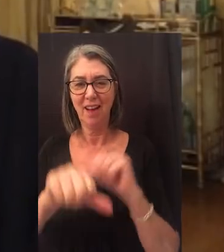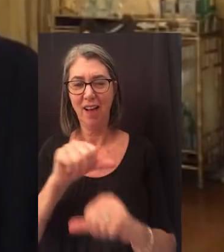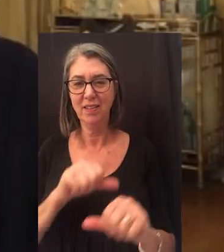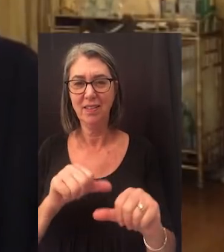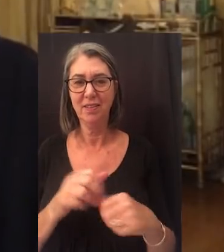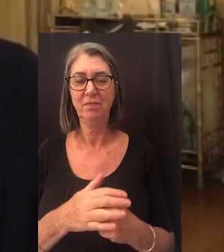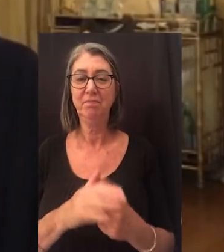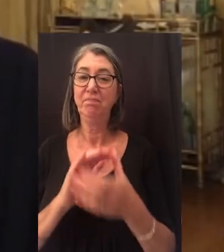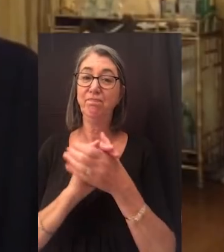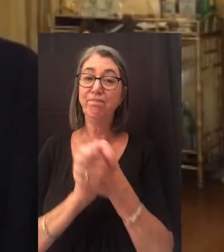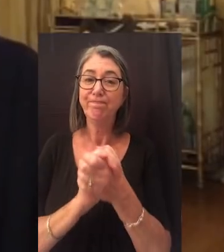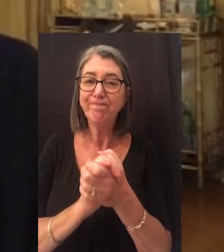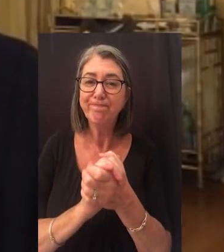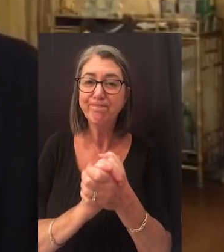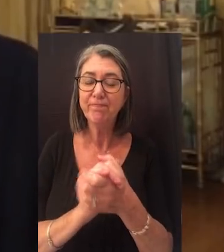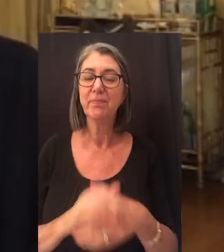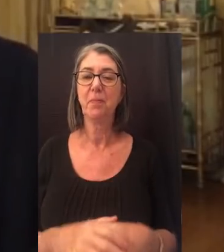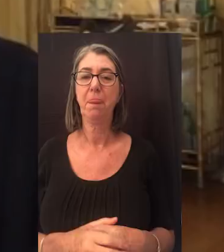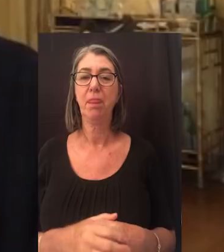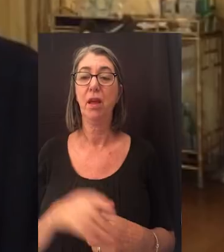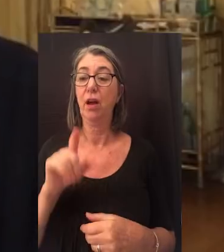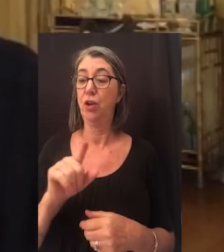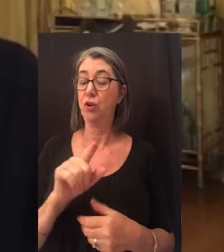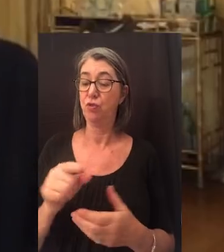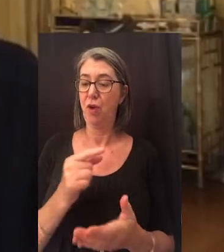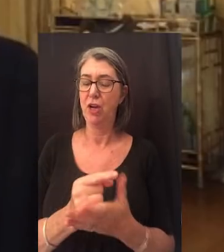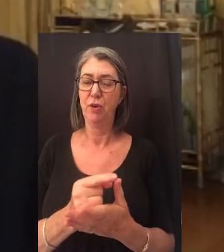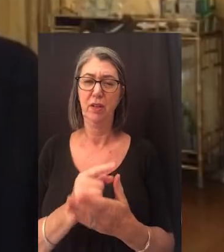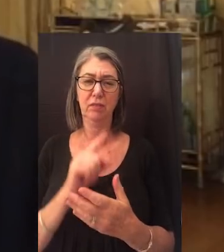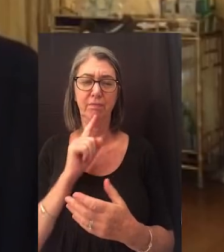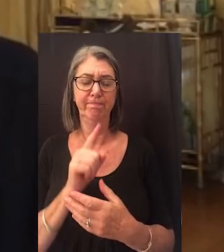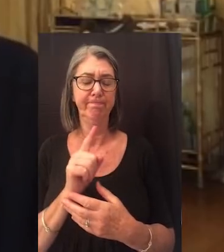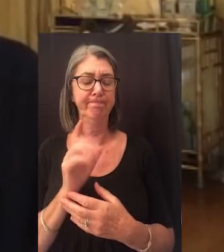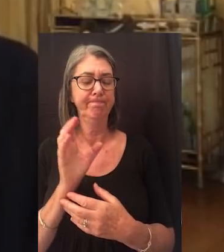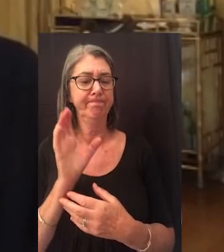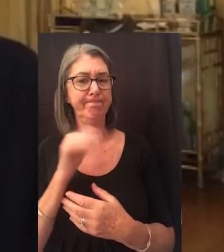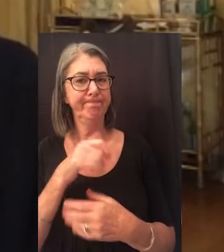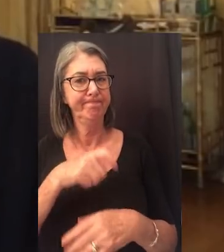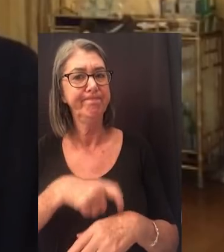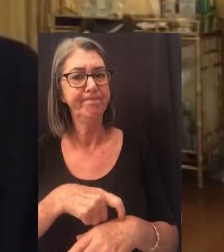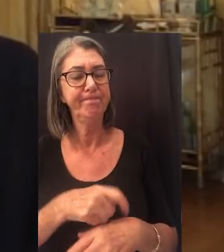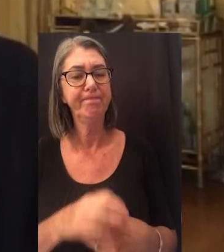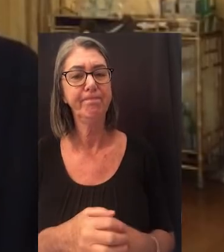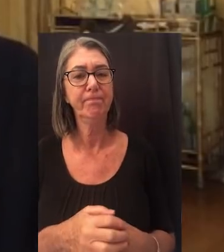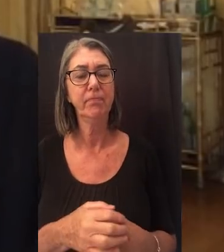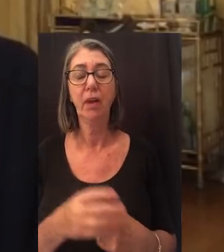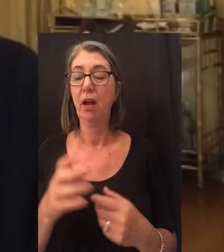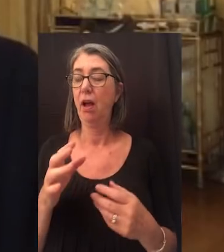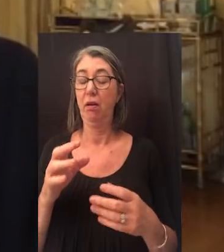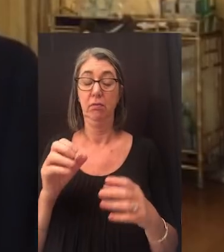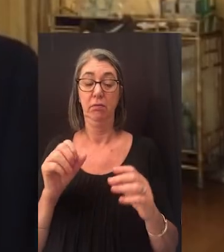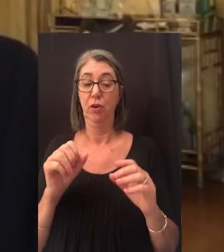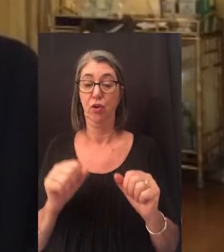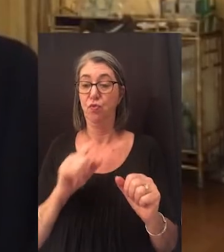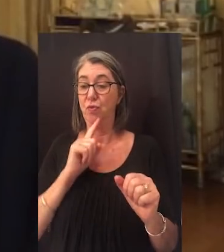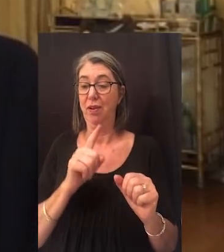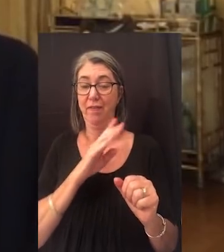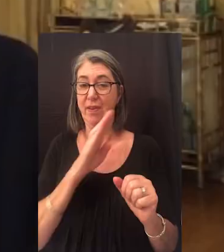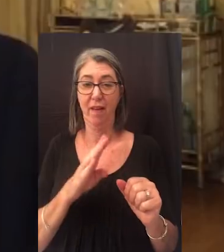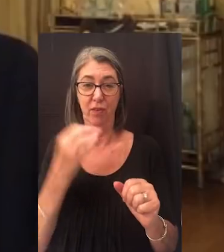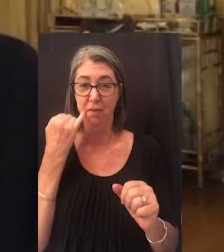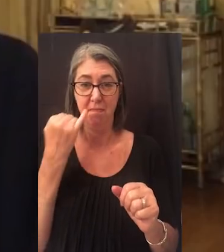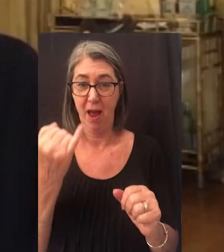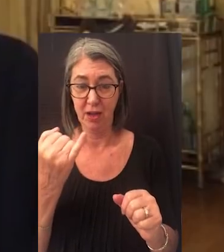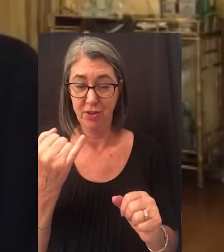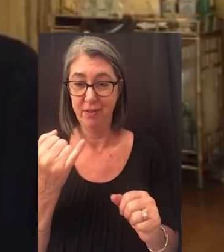Congratulations. Congratulations. You are graduating at a particularly auspicious time, one we could hardly have imagined even